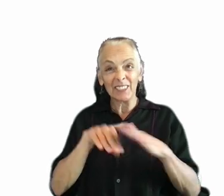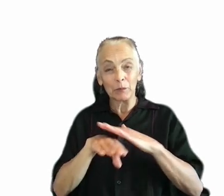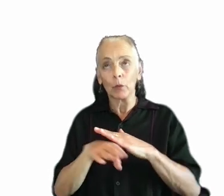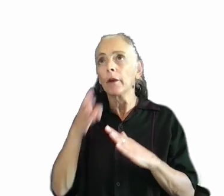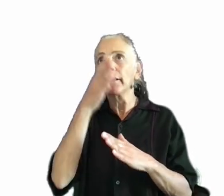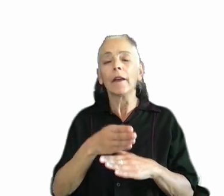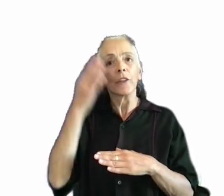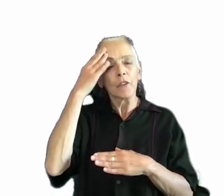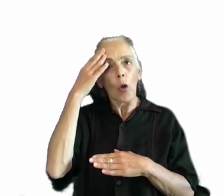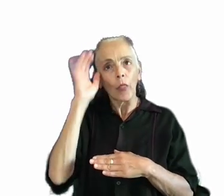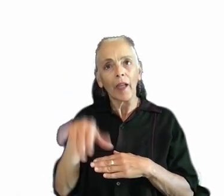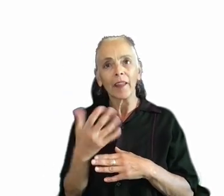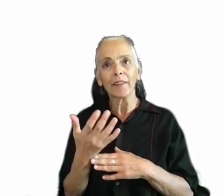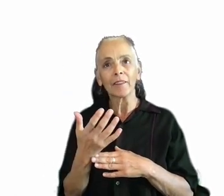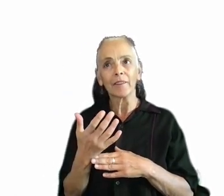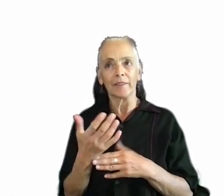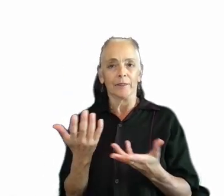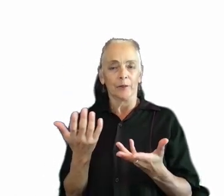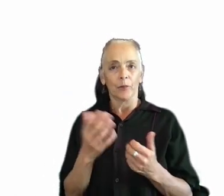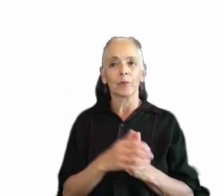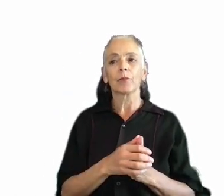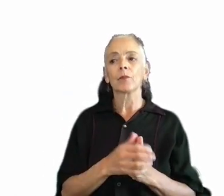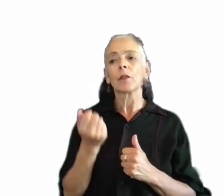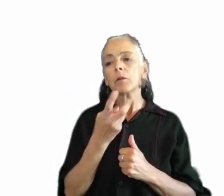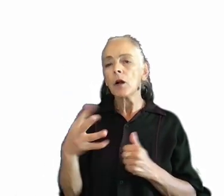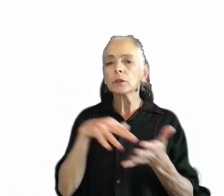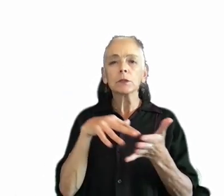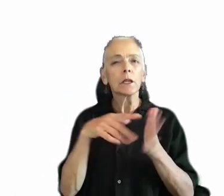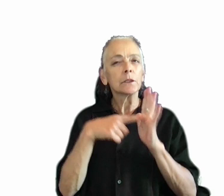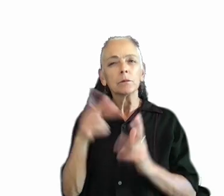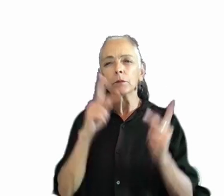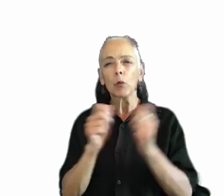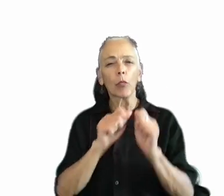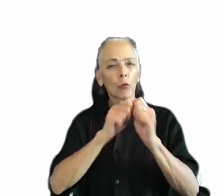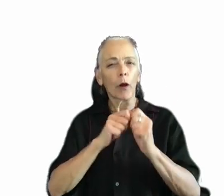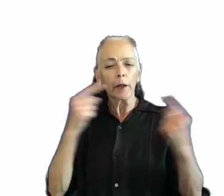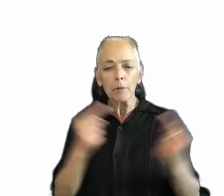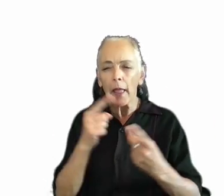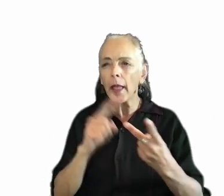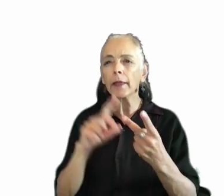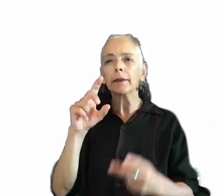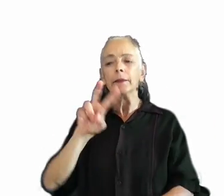even existed. Across multiple studies, we've seen folks with chronic pain conditions, dyslexia, and post-traumatic stress